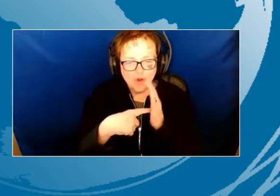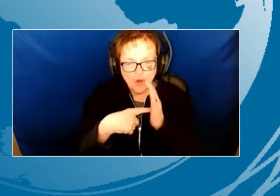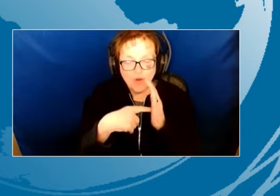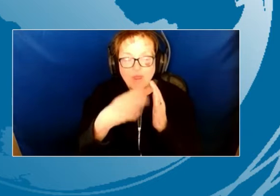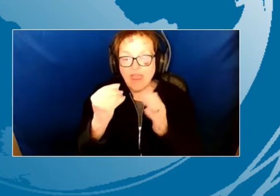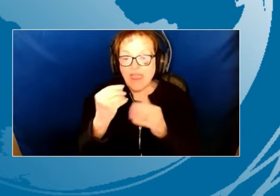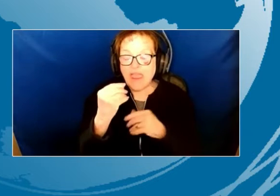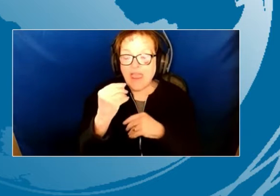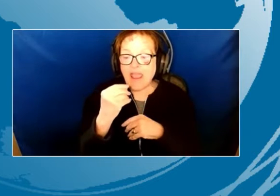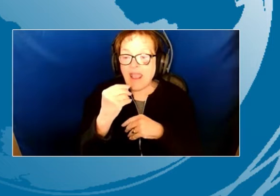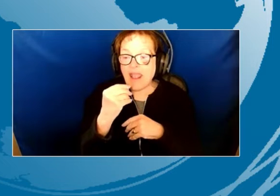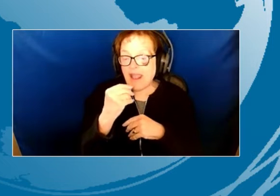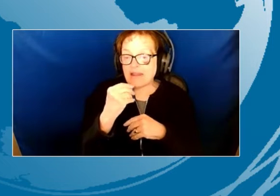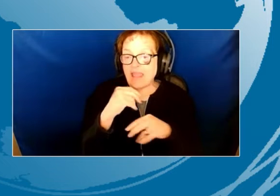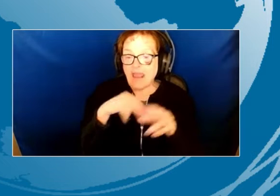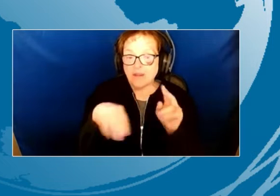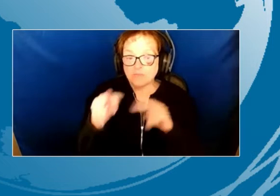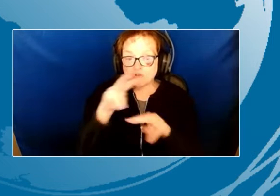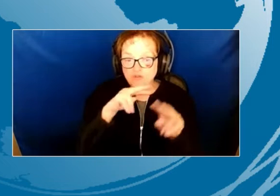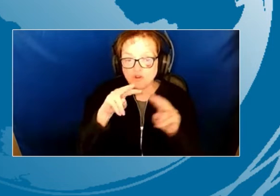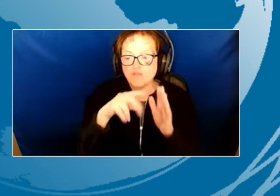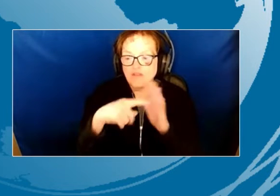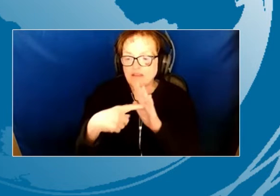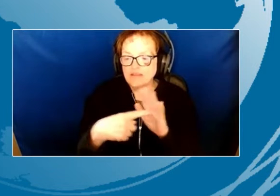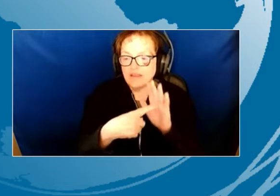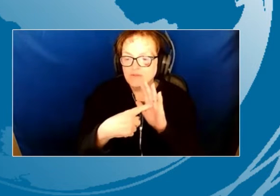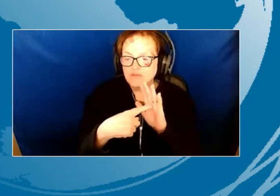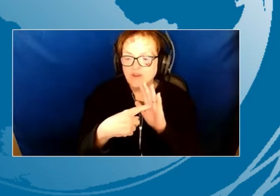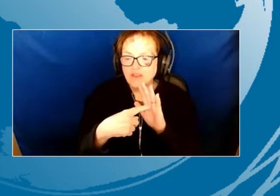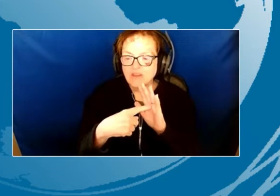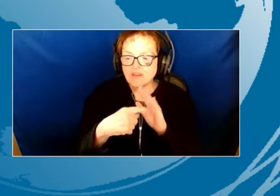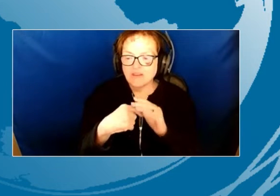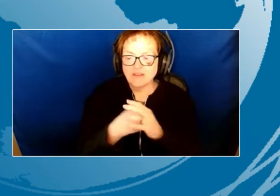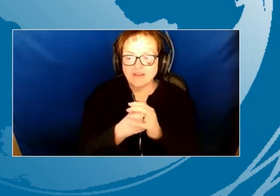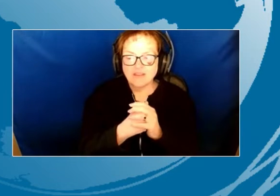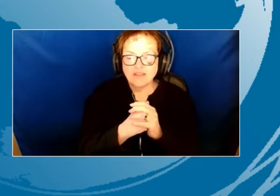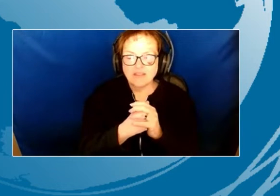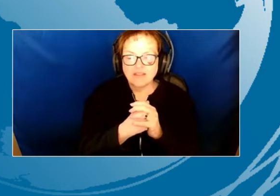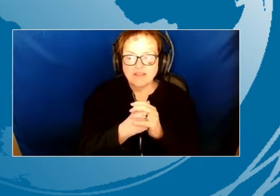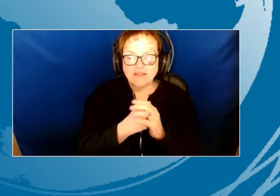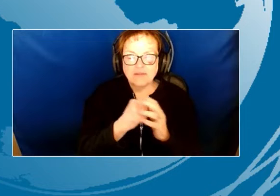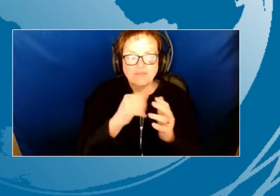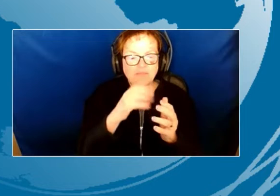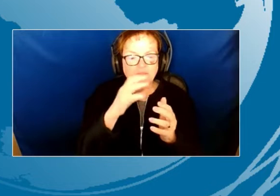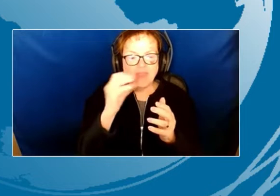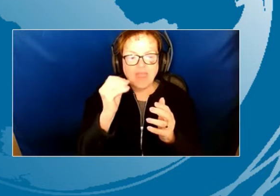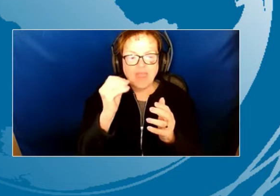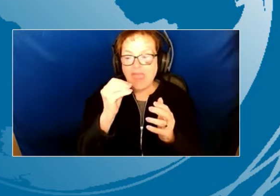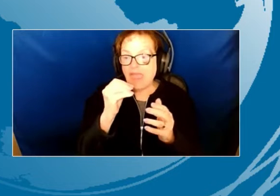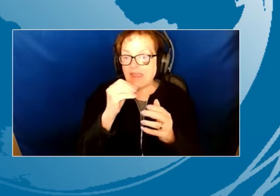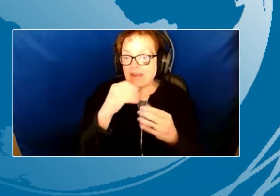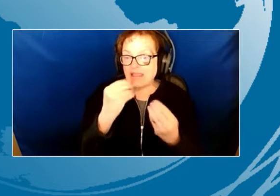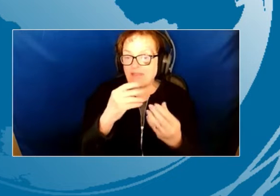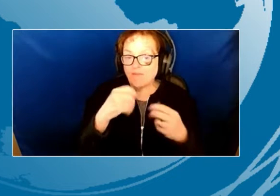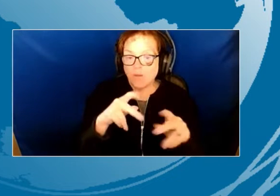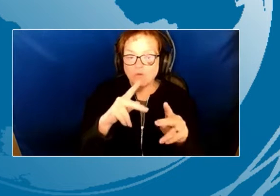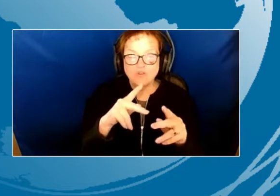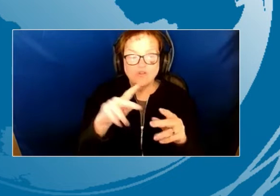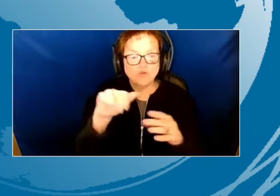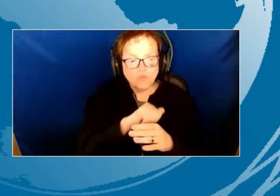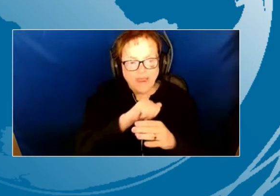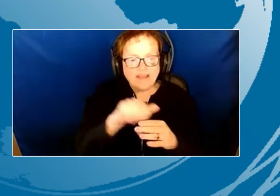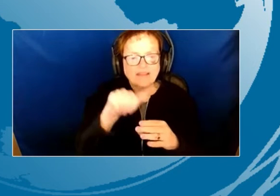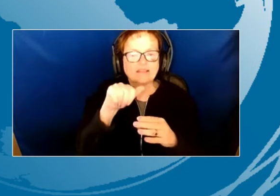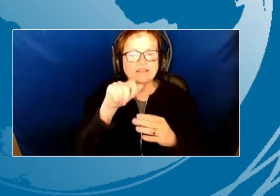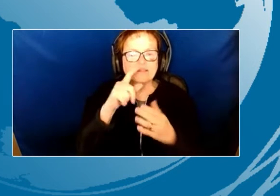observe. And they get to demonstrate. I'm going to give the caregiver the opportunity to practice what it is